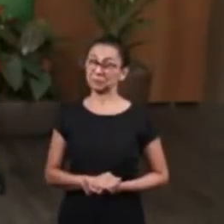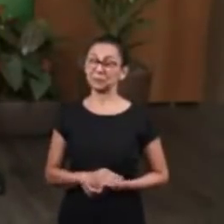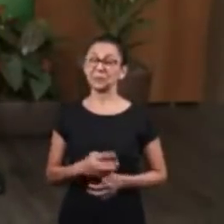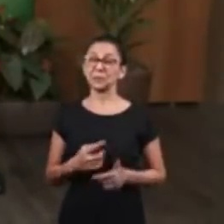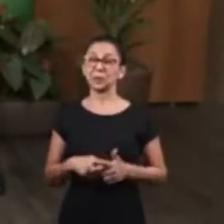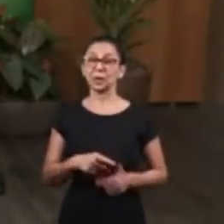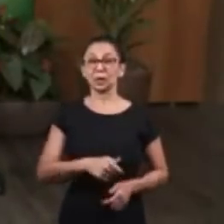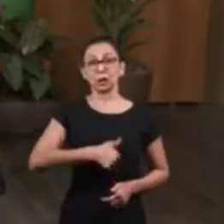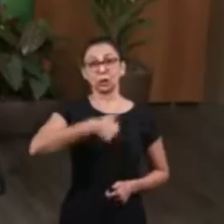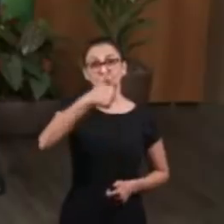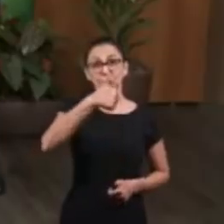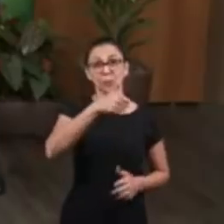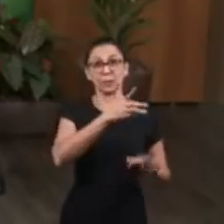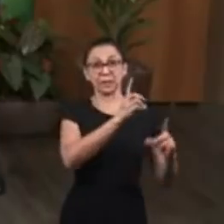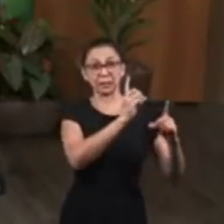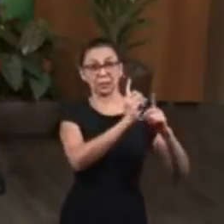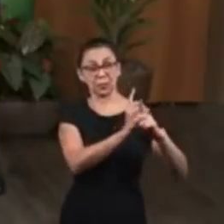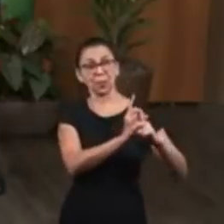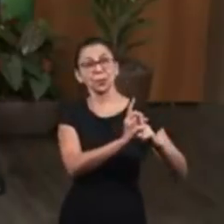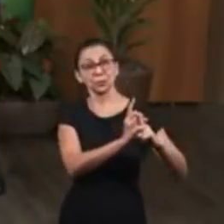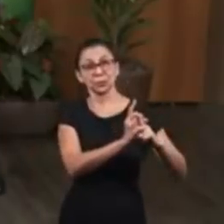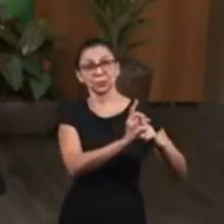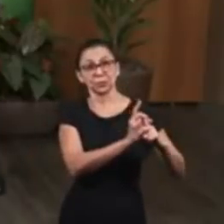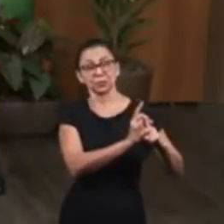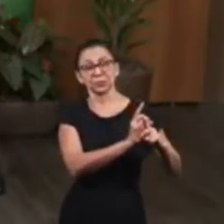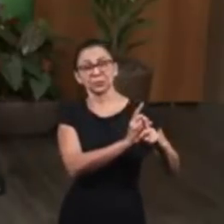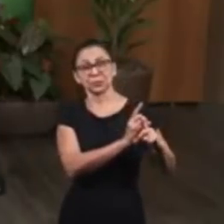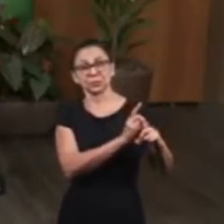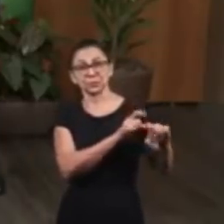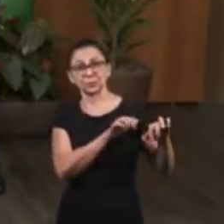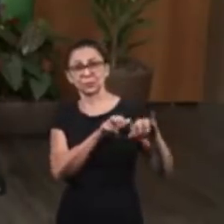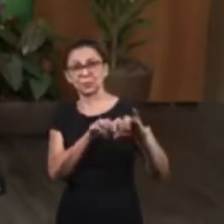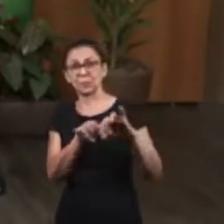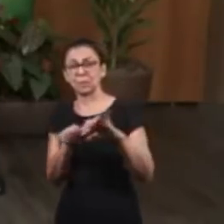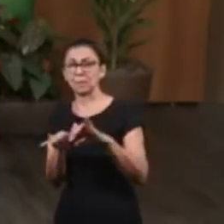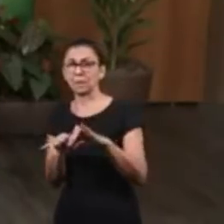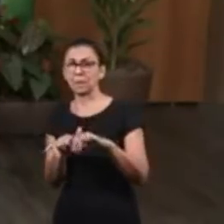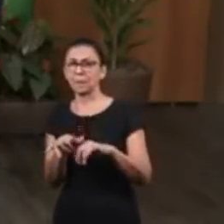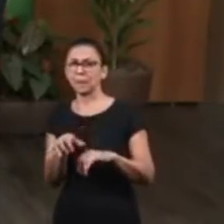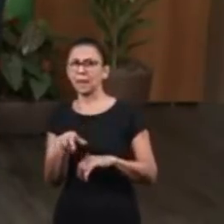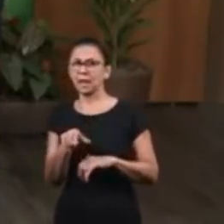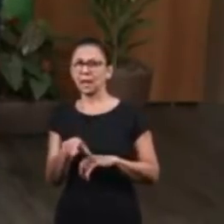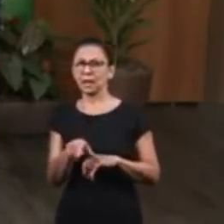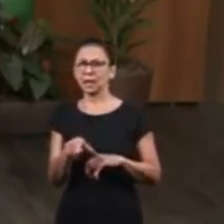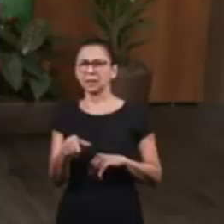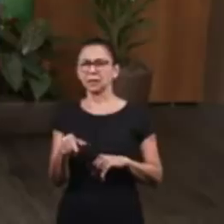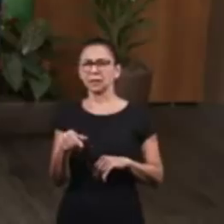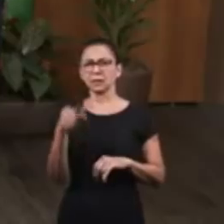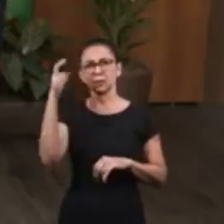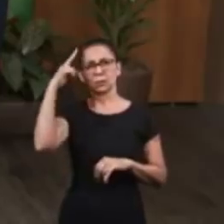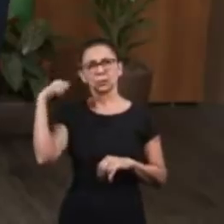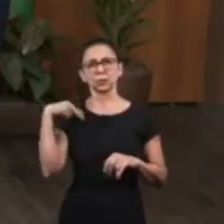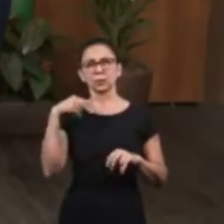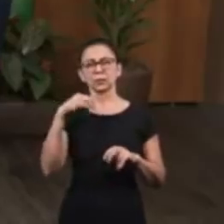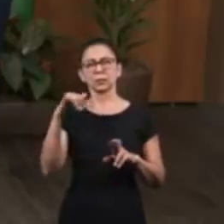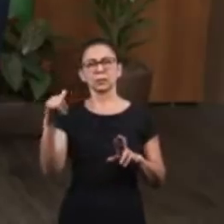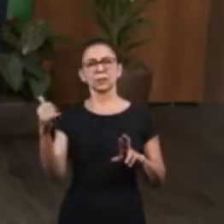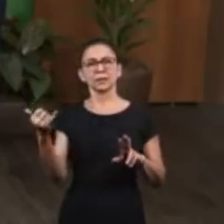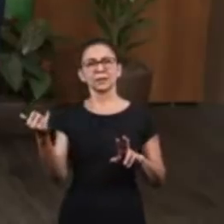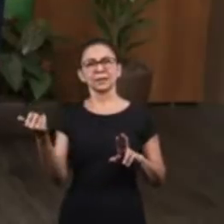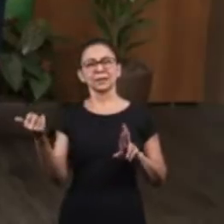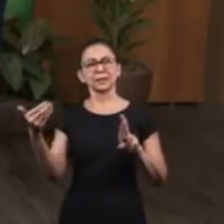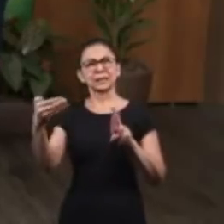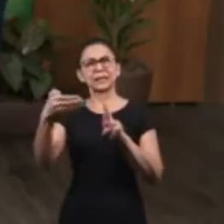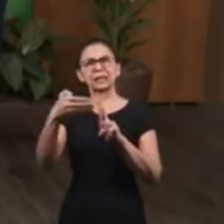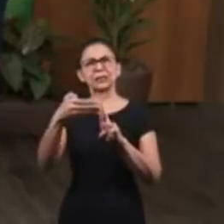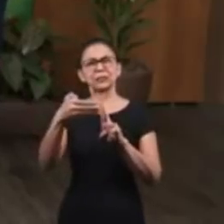that they had with Joseph, they had referred to Jacob, their father, as